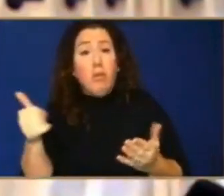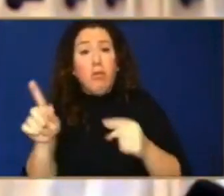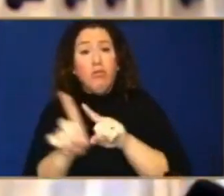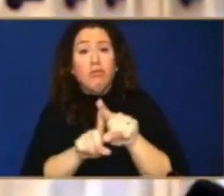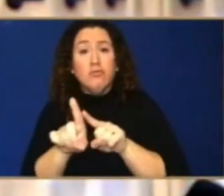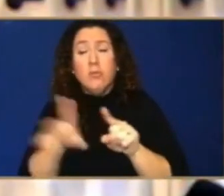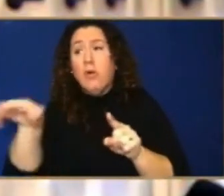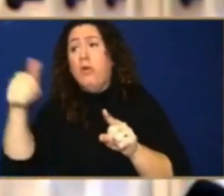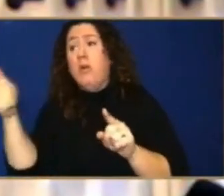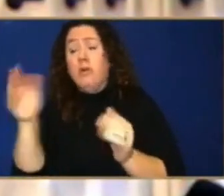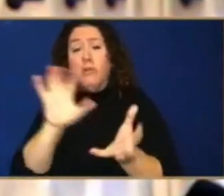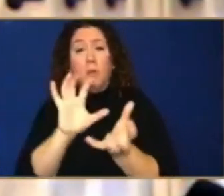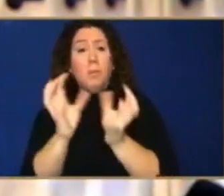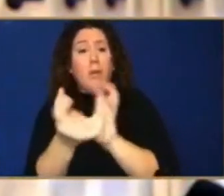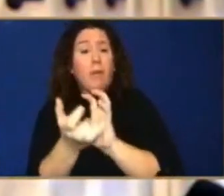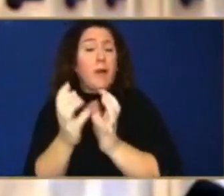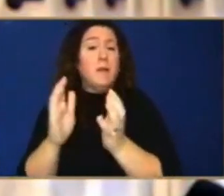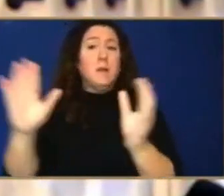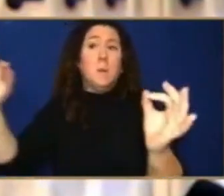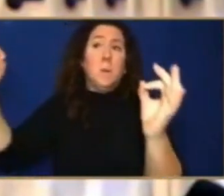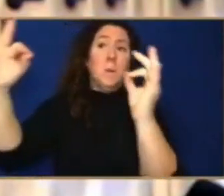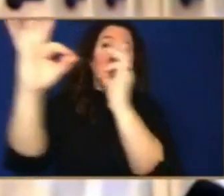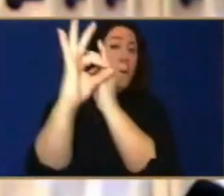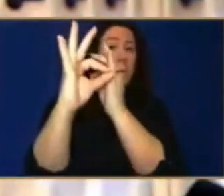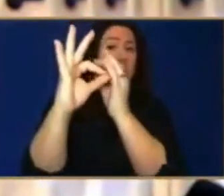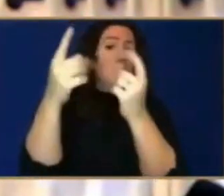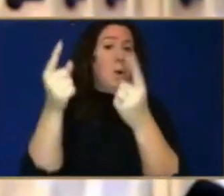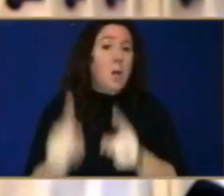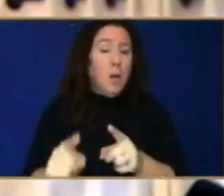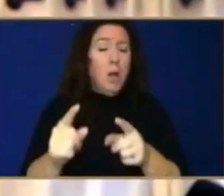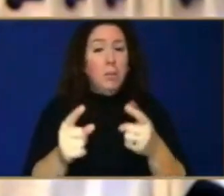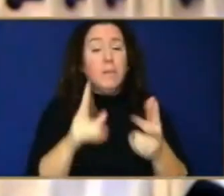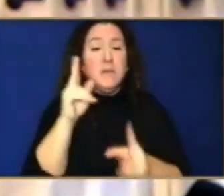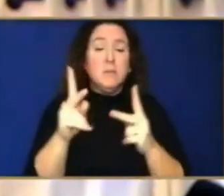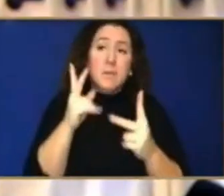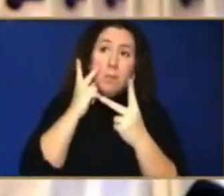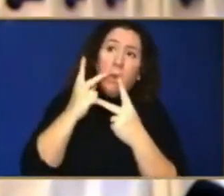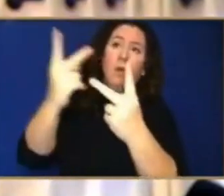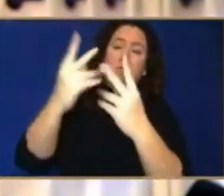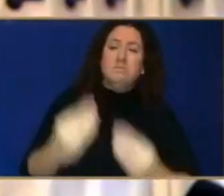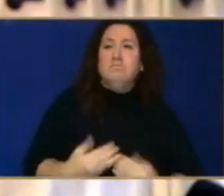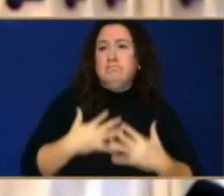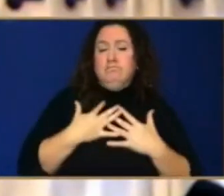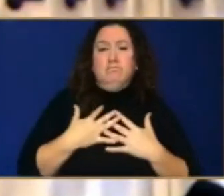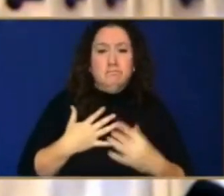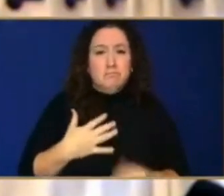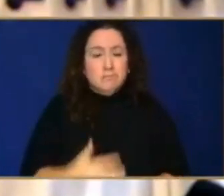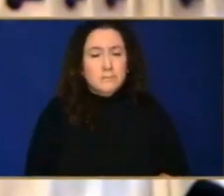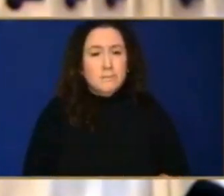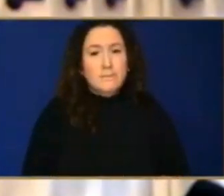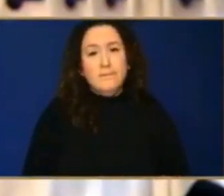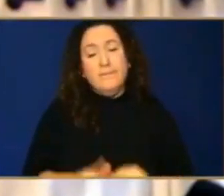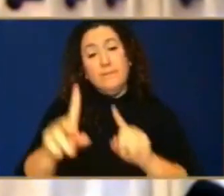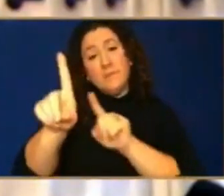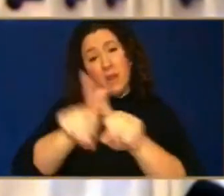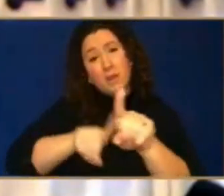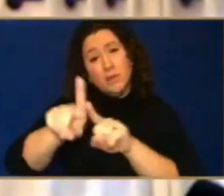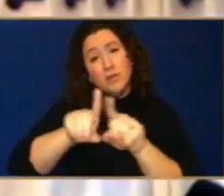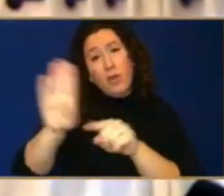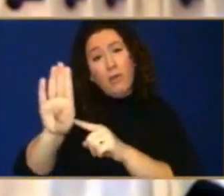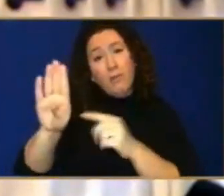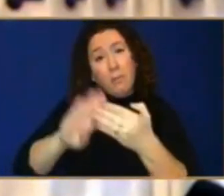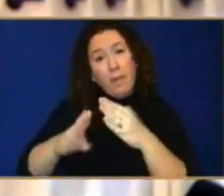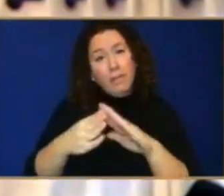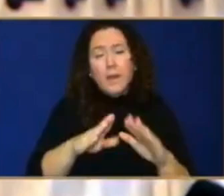be inspiring for people. So for the Star of Bethlehem itself, we don't know for certain, which of these, which of these